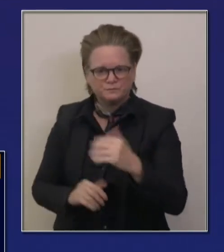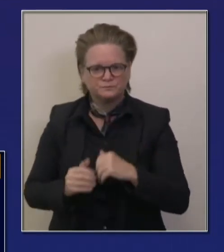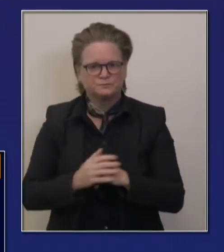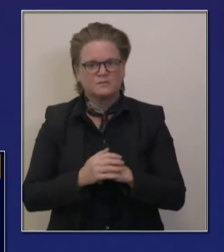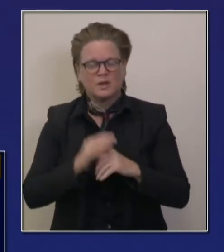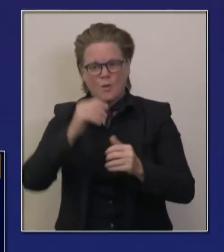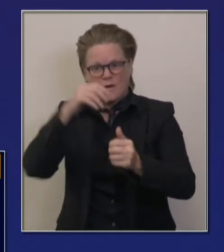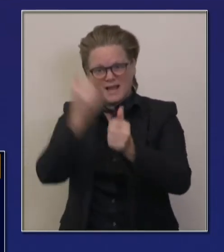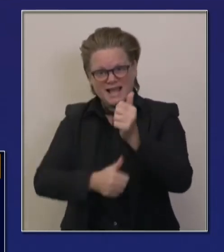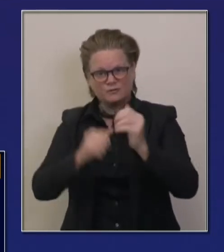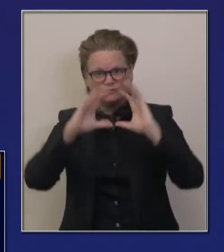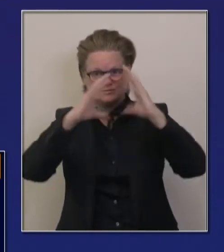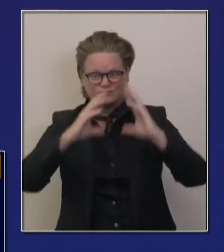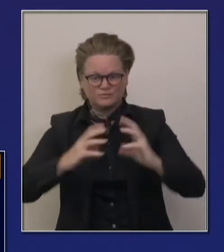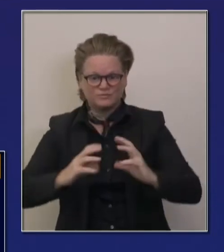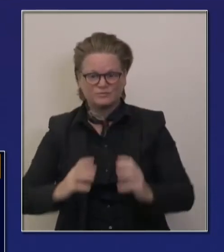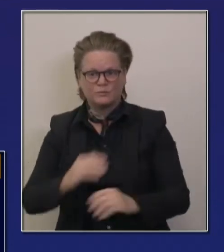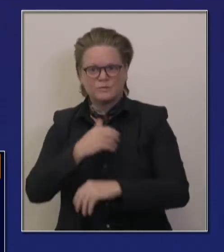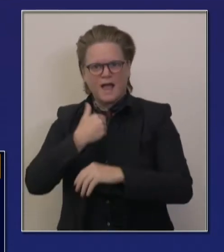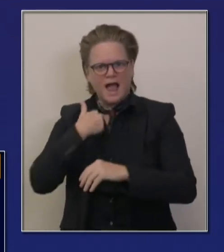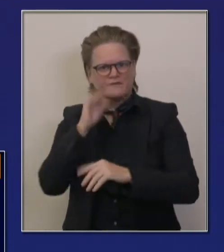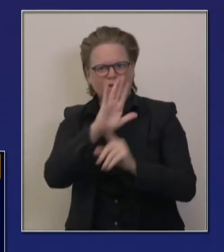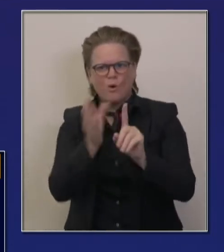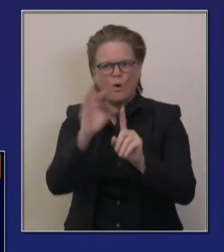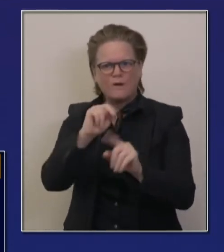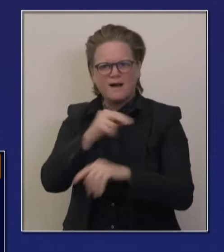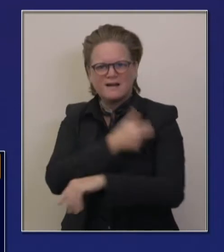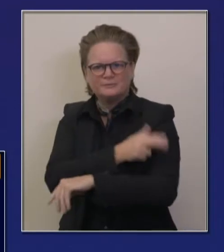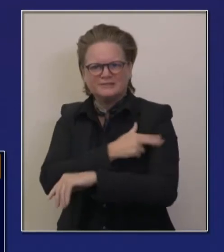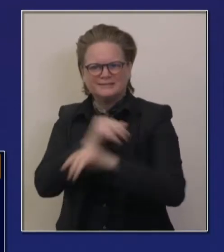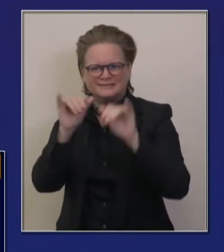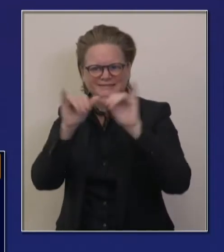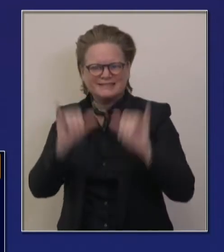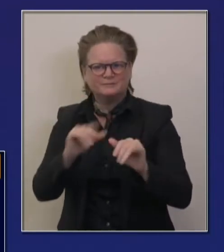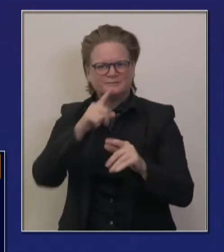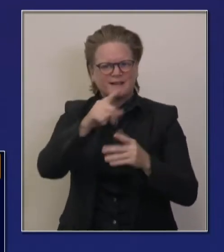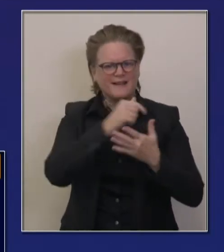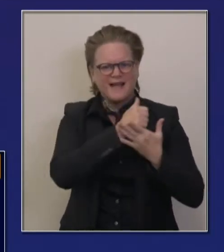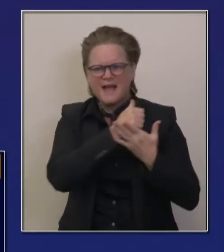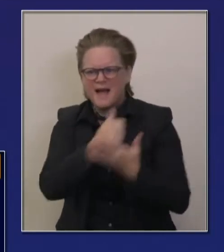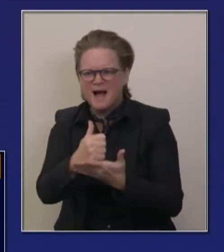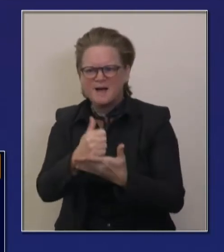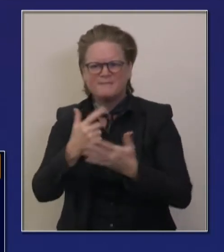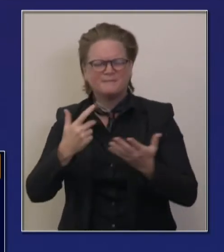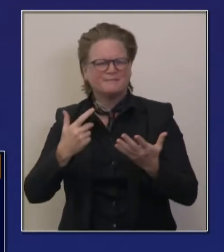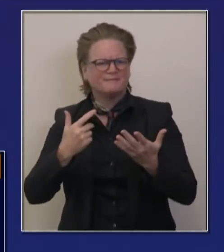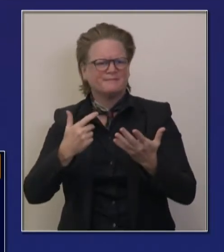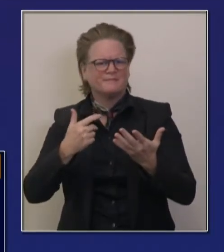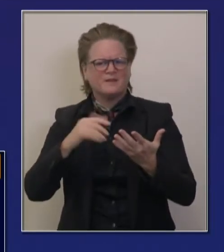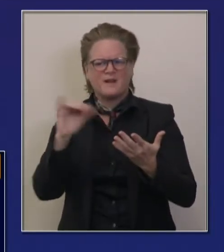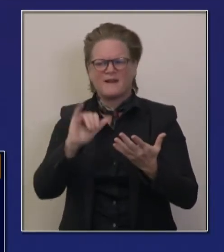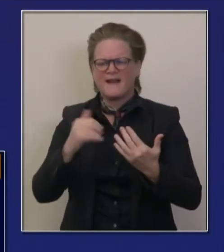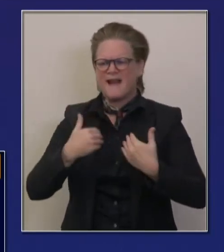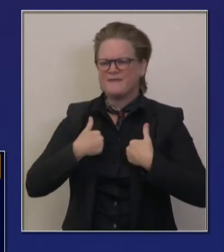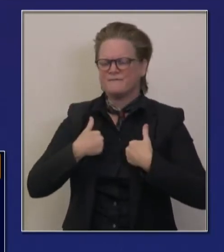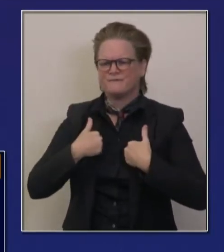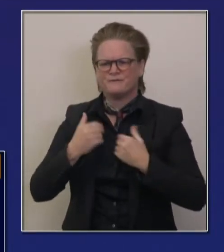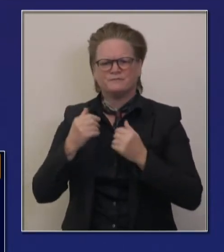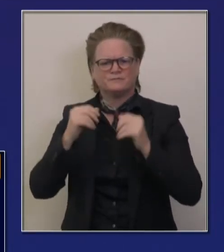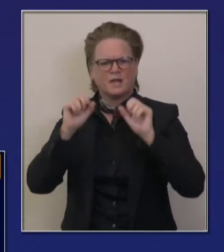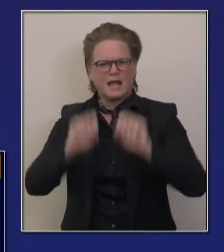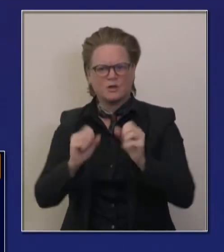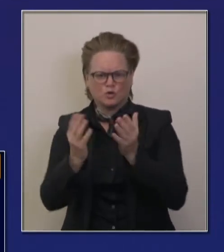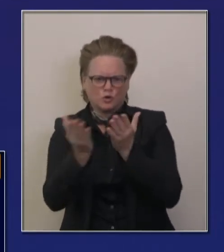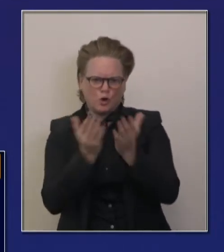system in terms of relationships and mutual aid protocols and a framework of proximity that advantages our critical care